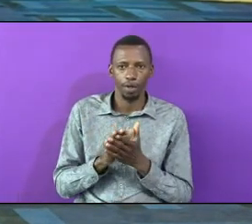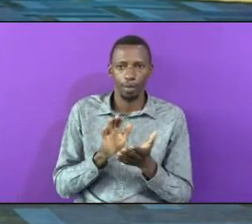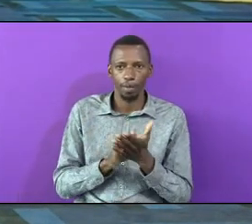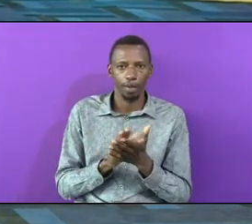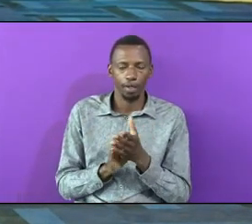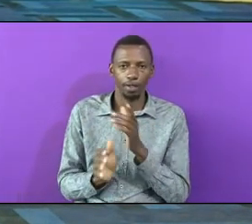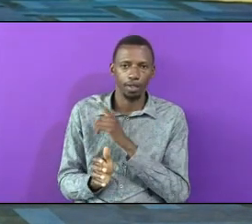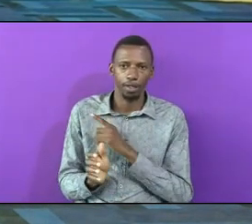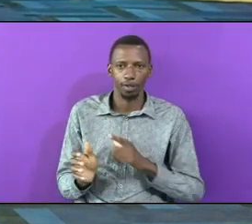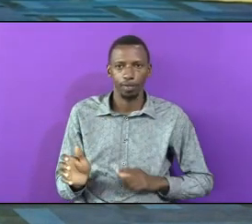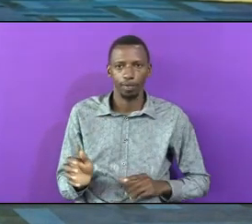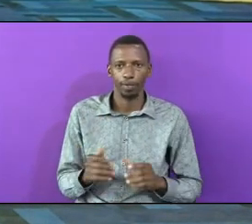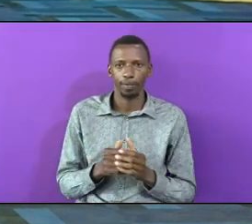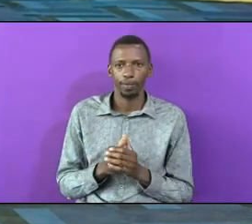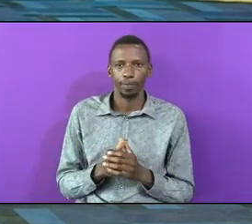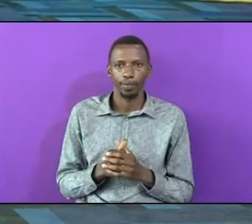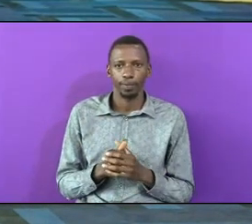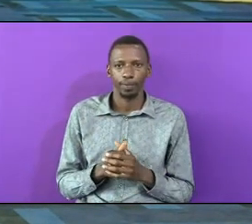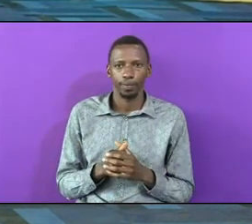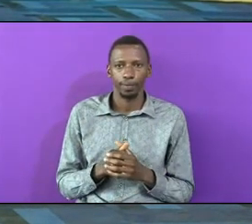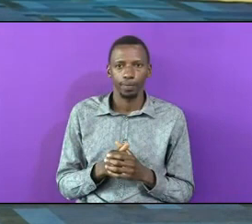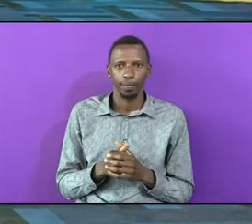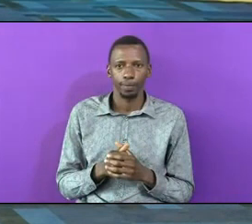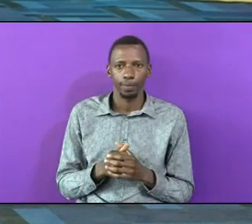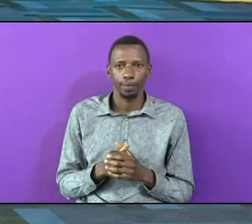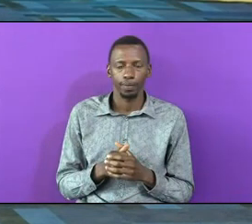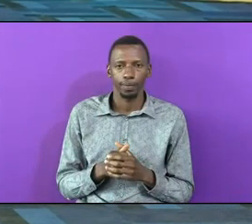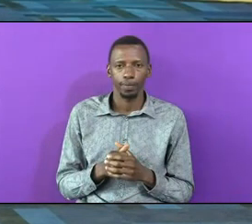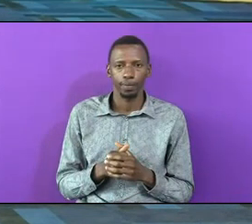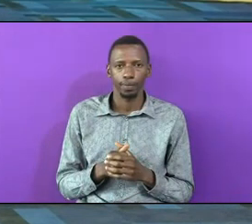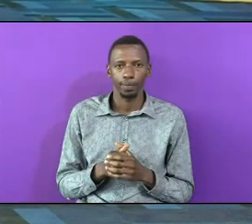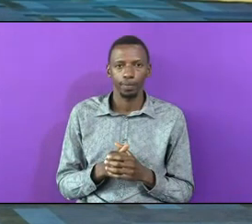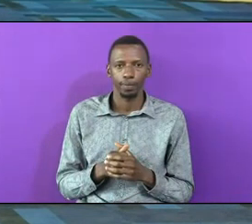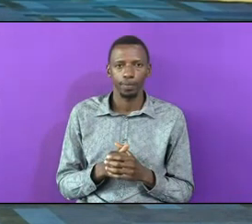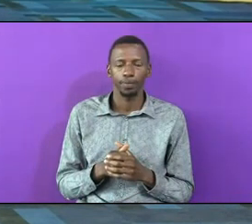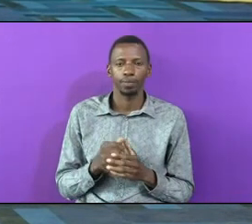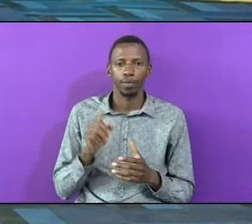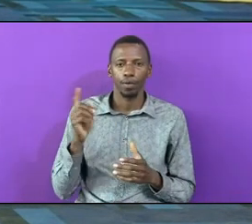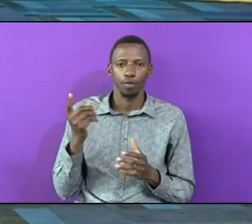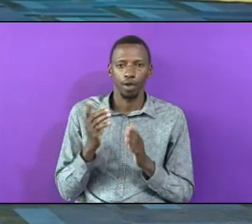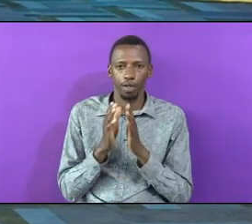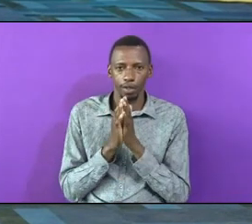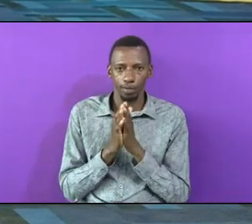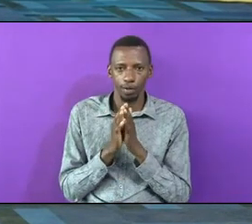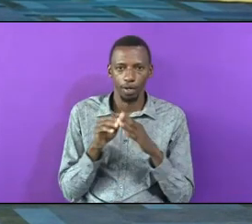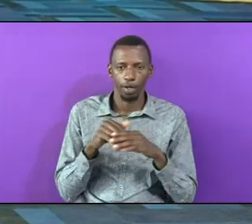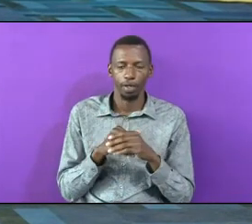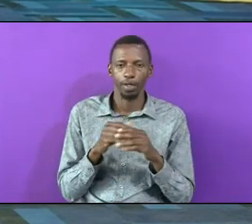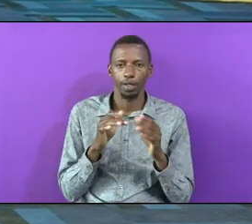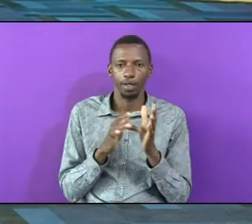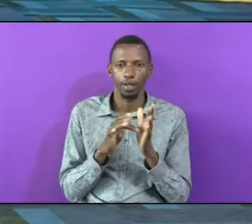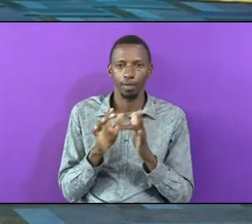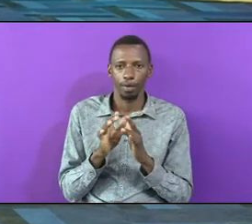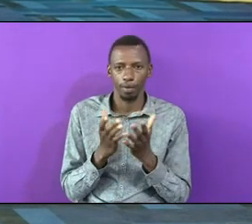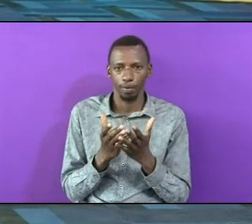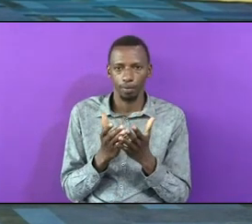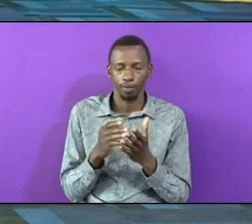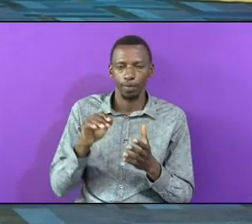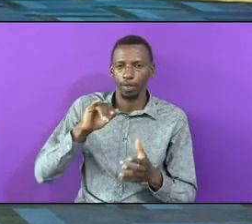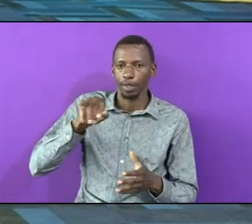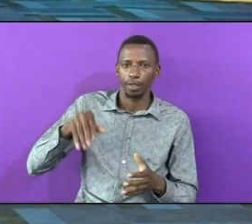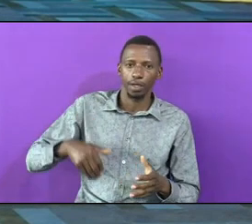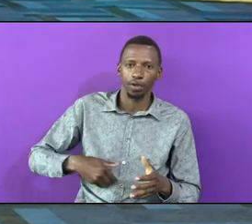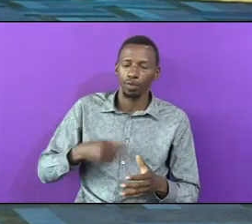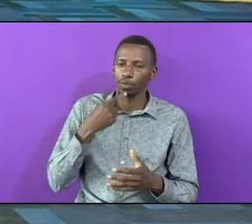Praise The Lord Amen The First Prayer In The Bible Jacobo Is Saying I Am Not